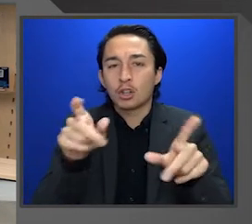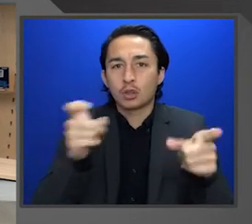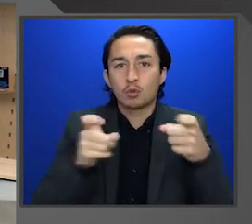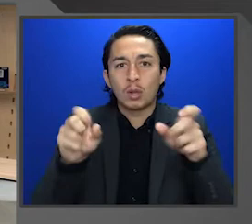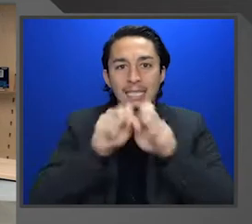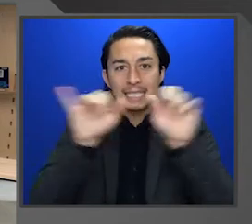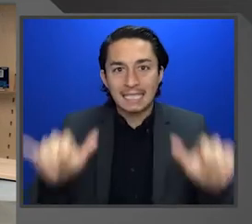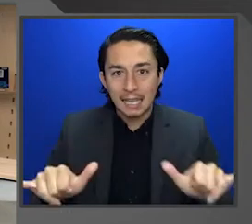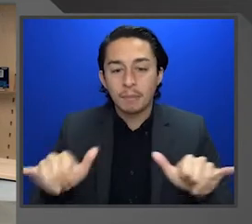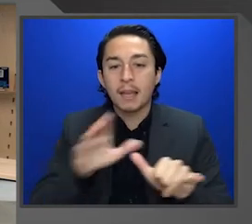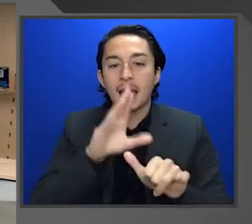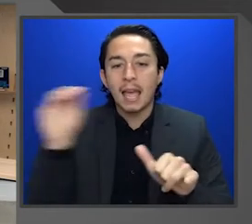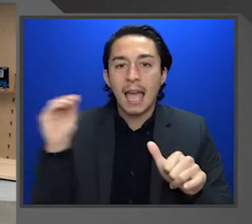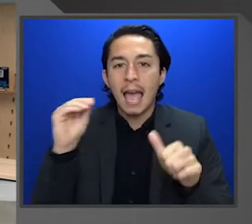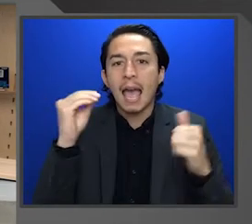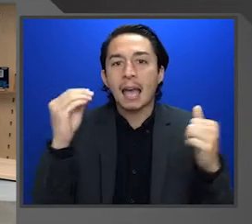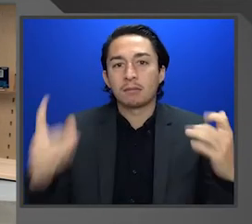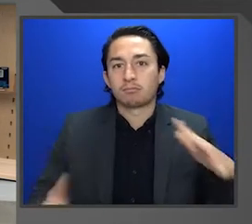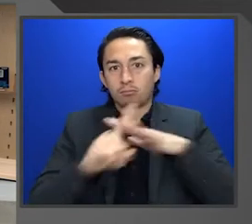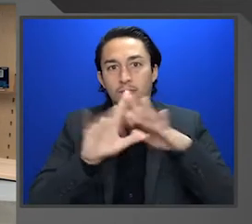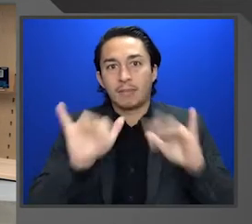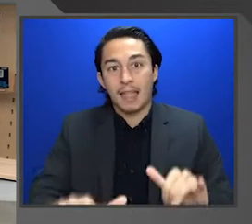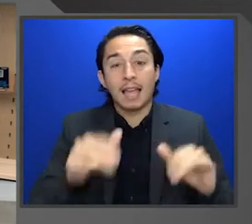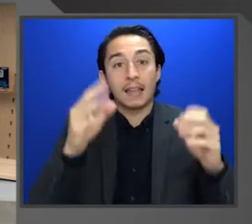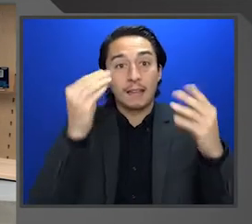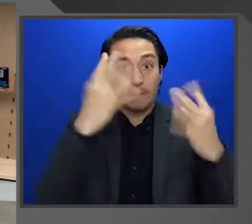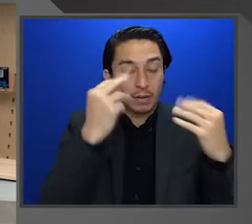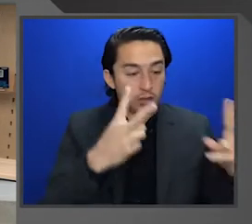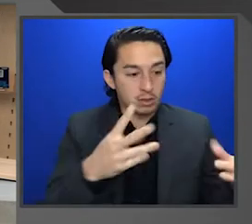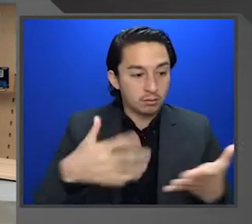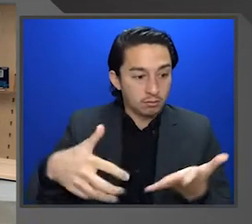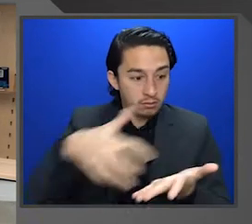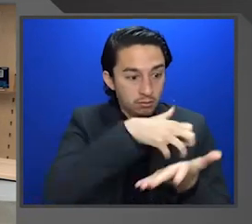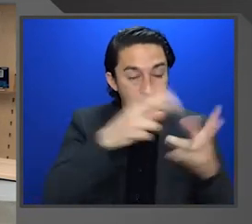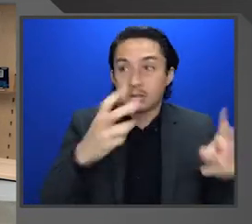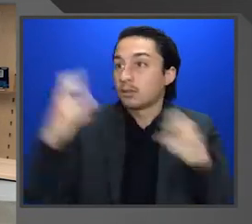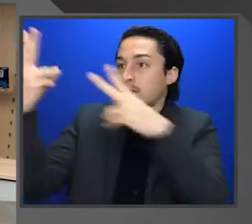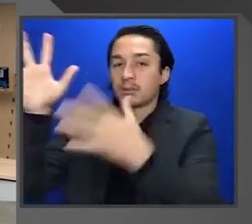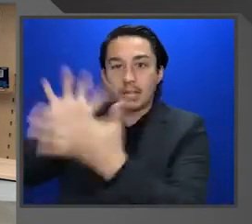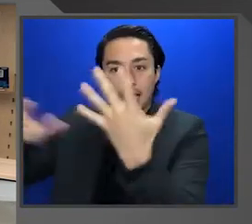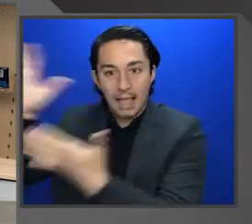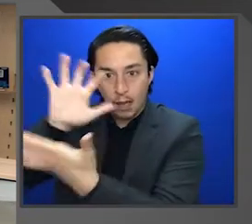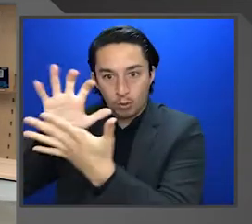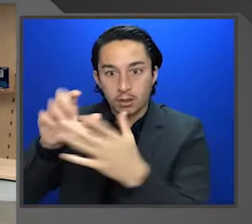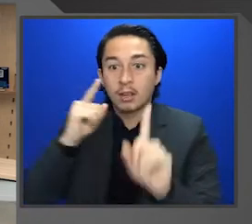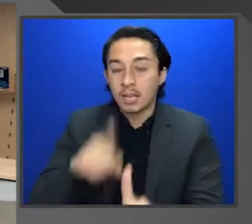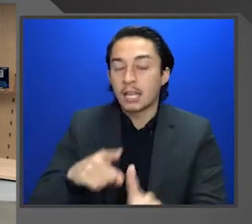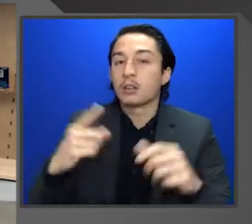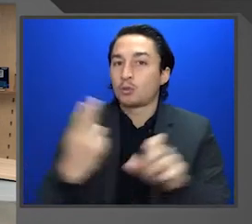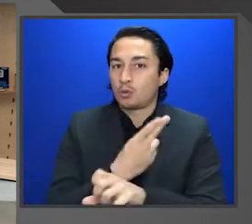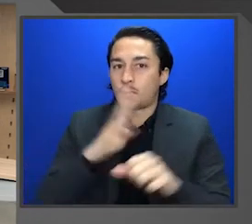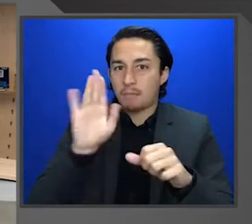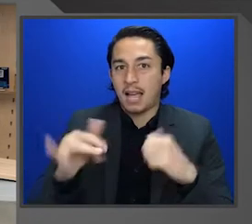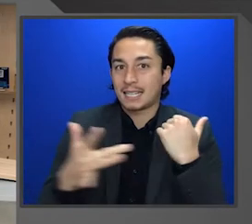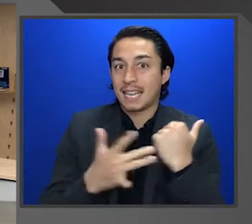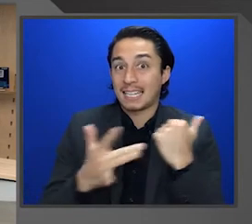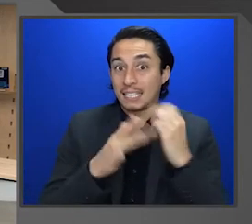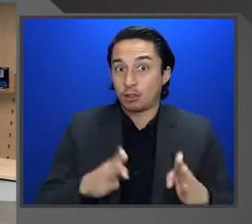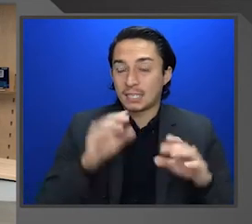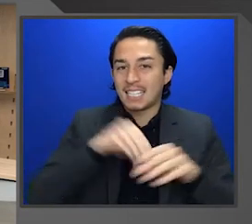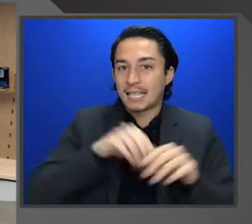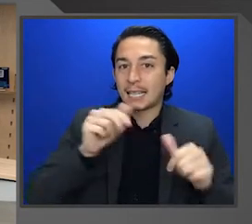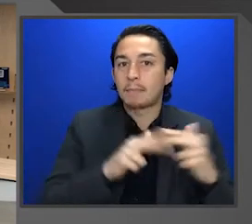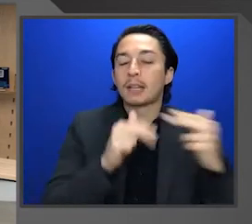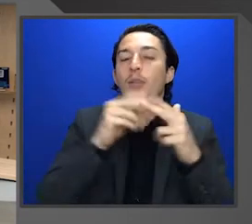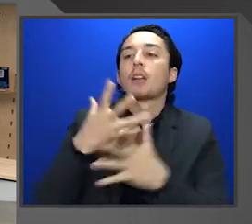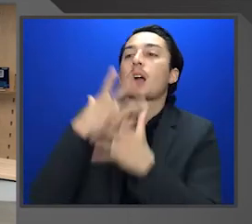control systems and be able to surface that information up into the cloud. The Railware helmet over here is also used by technicians in the